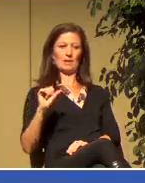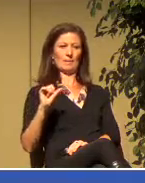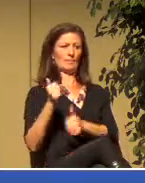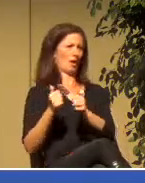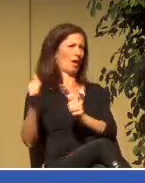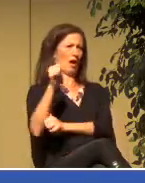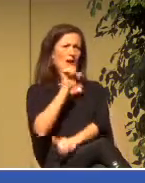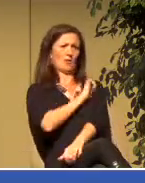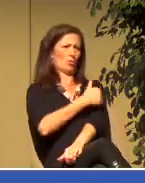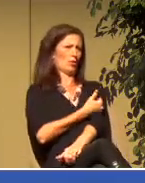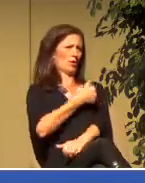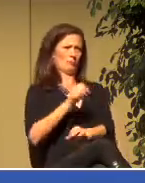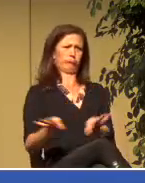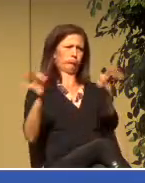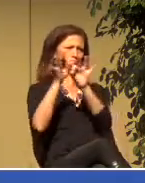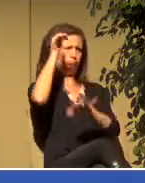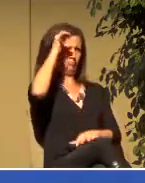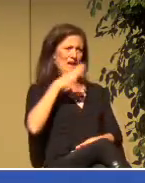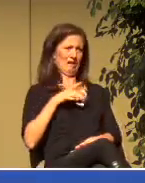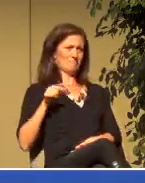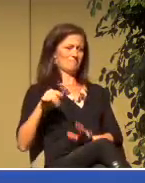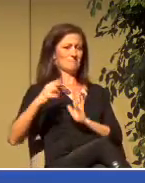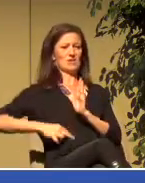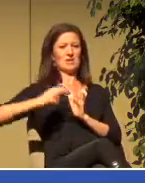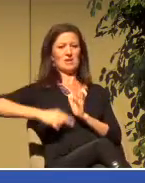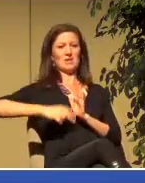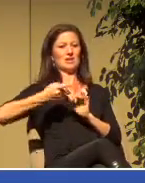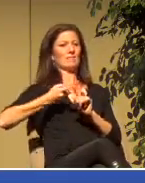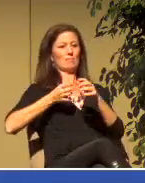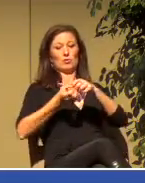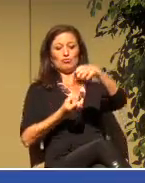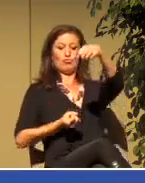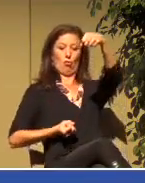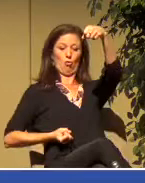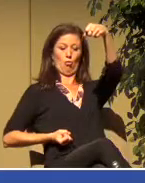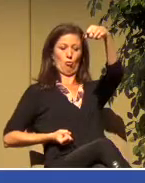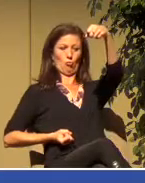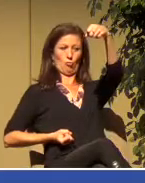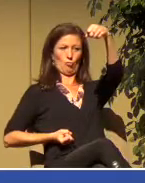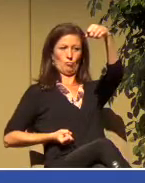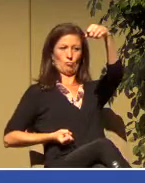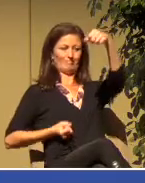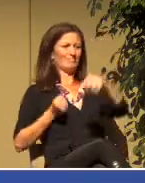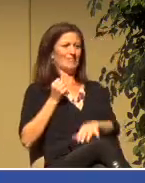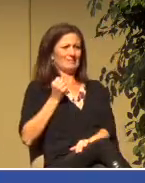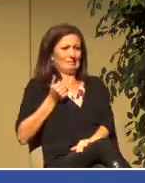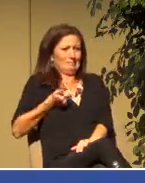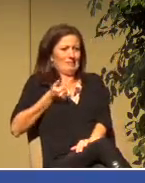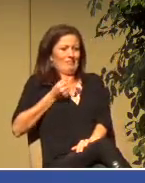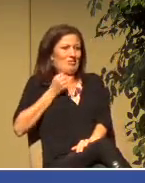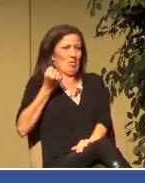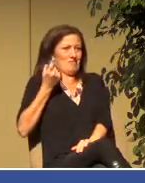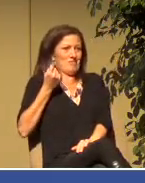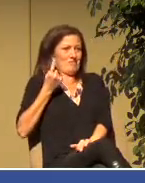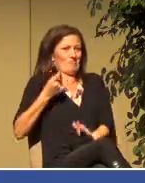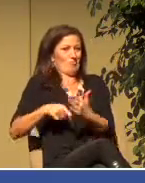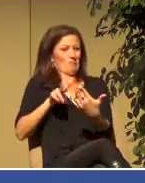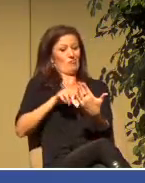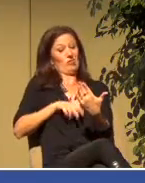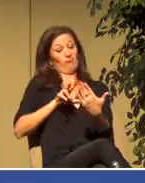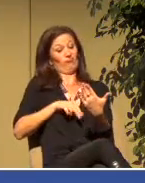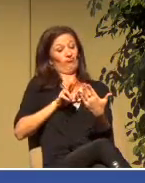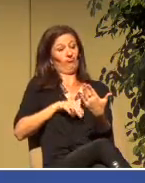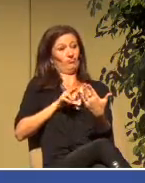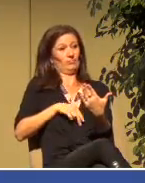official, an important man. And he was reading from a scroll. But he did not understand what he was reading. And a